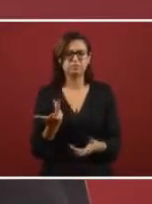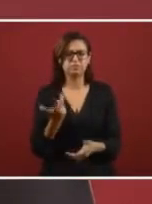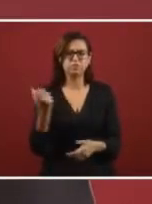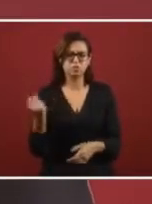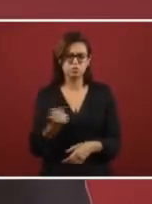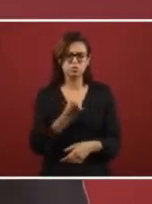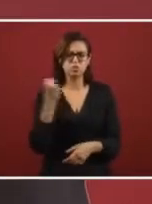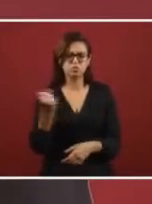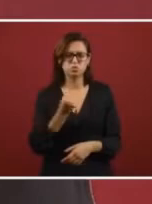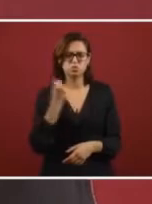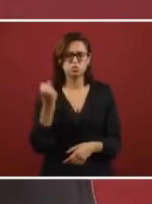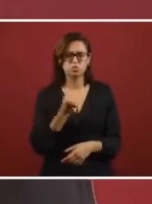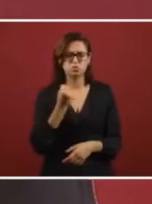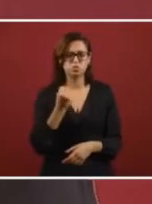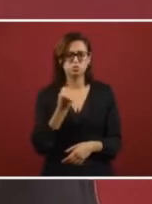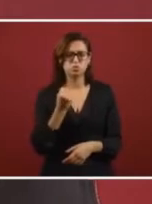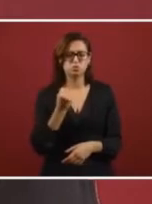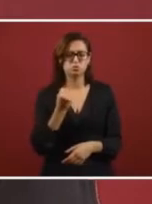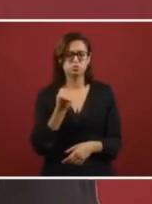fortunately